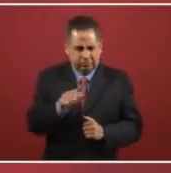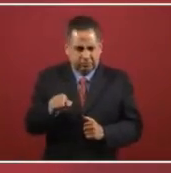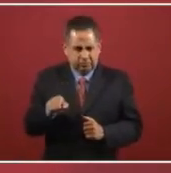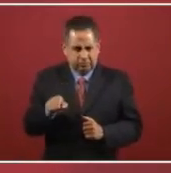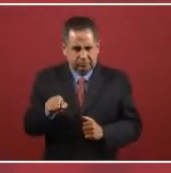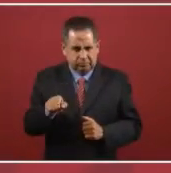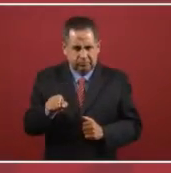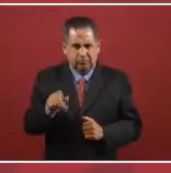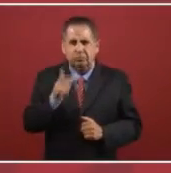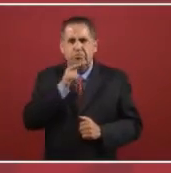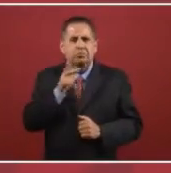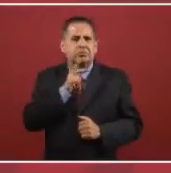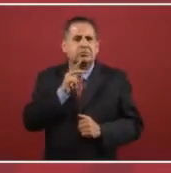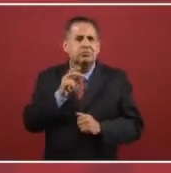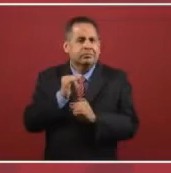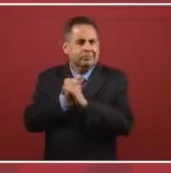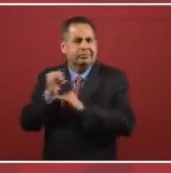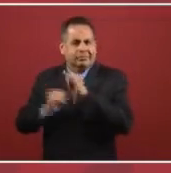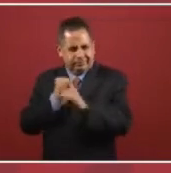International.